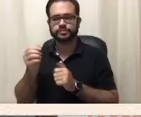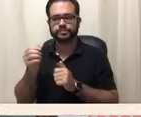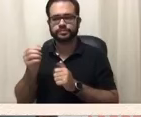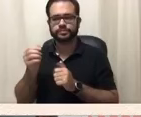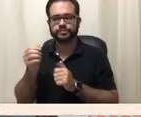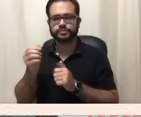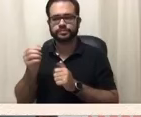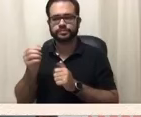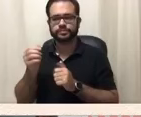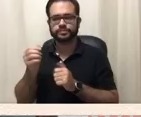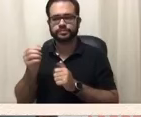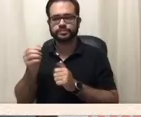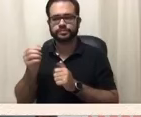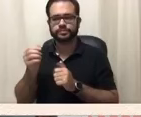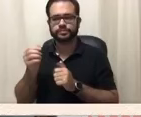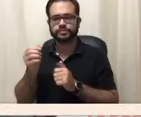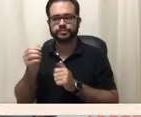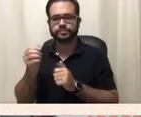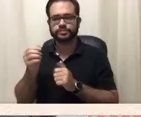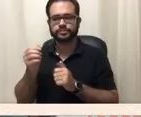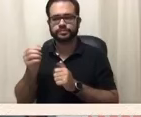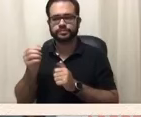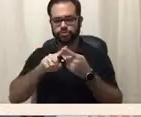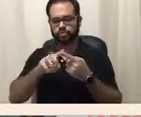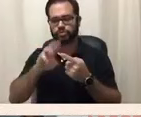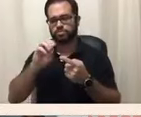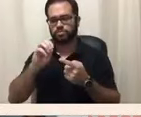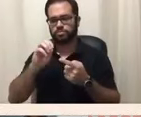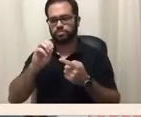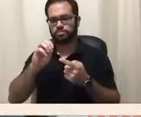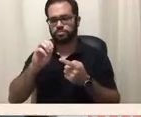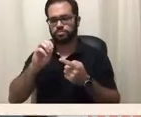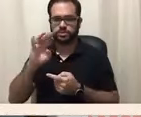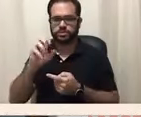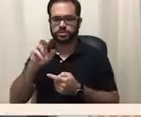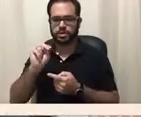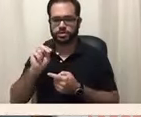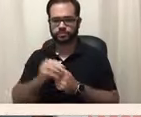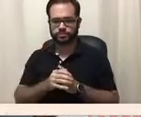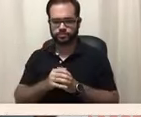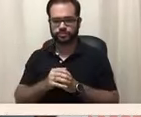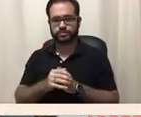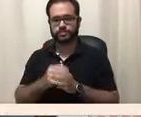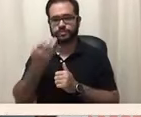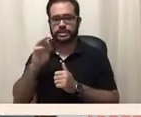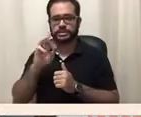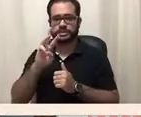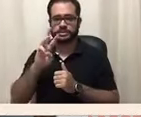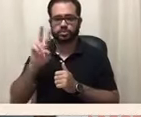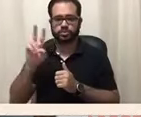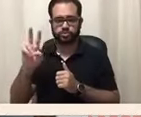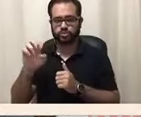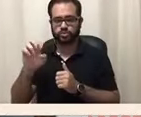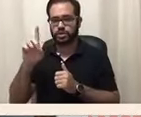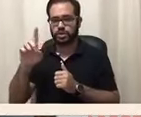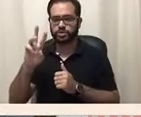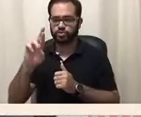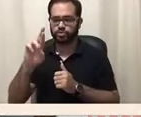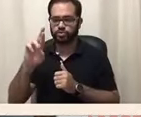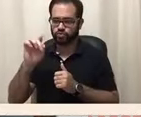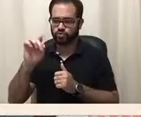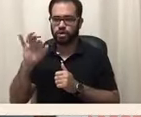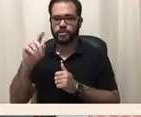in 1962 ed roberts fights for admission to the university ed